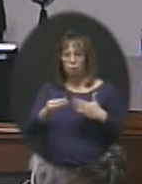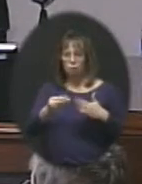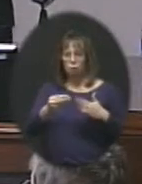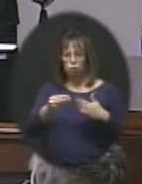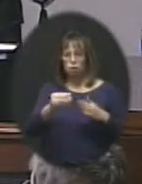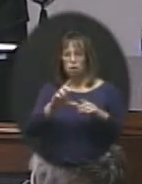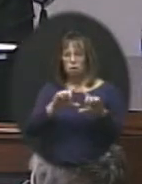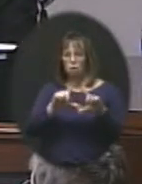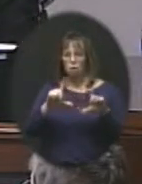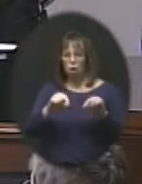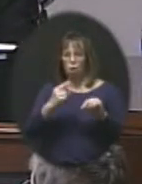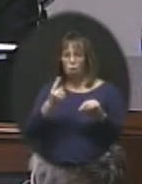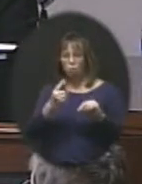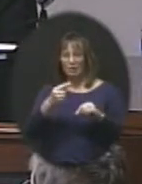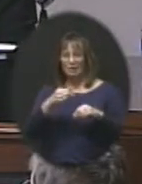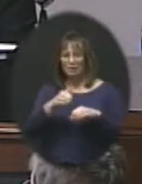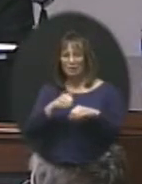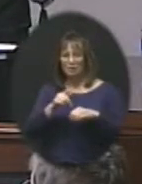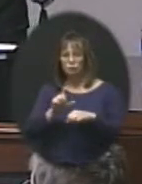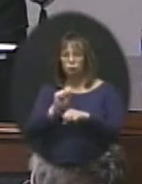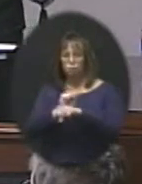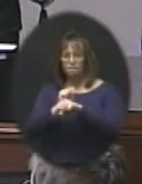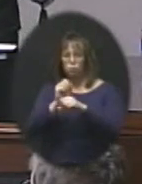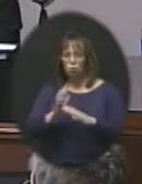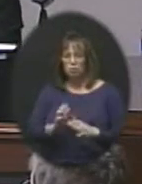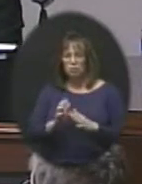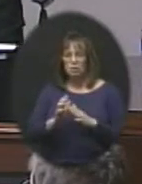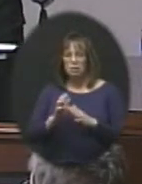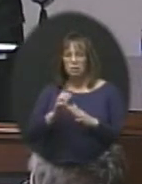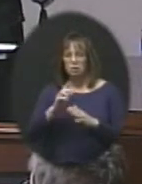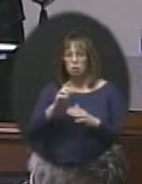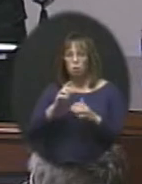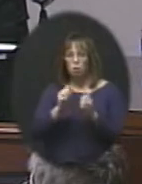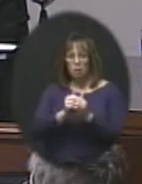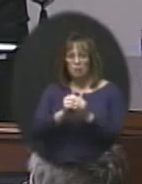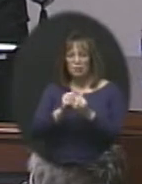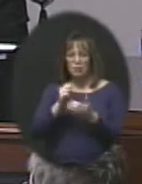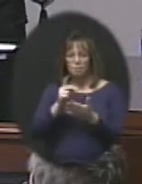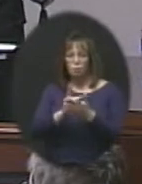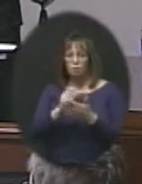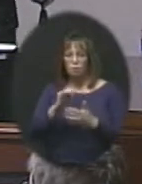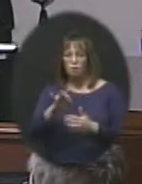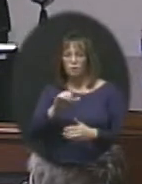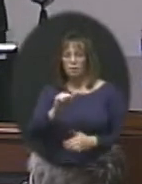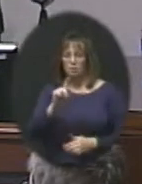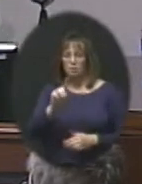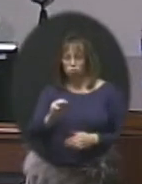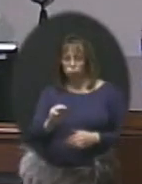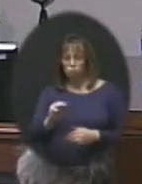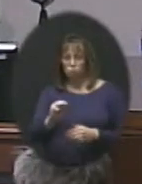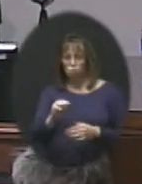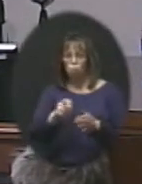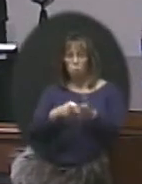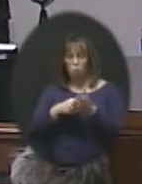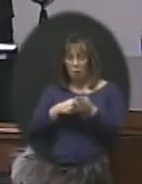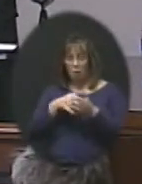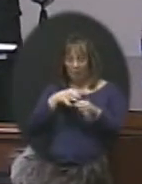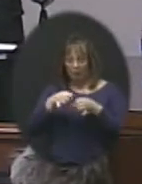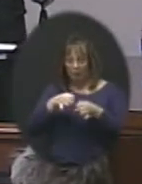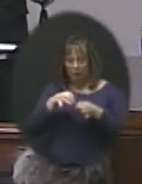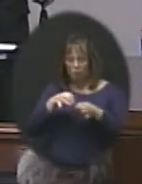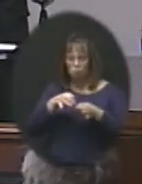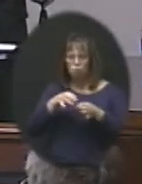are only issued to employees at the request and approval of an administrator. We require detailed